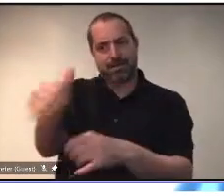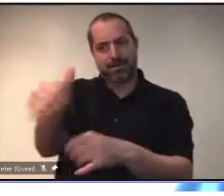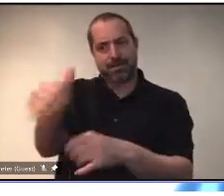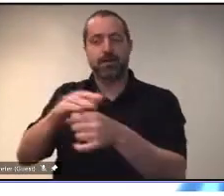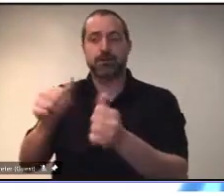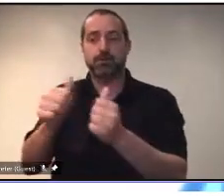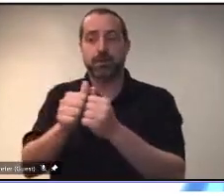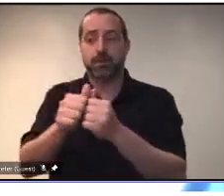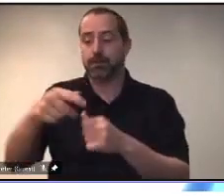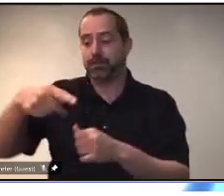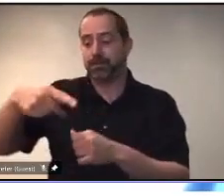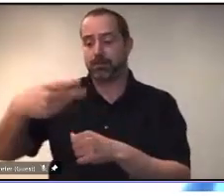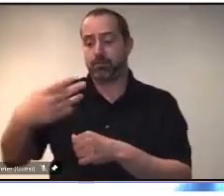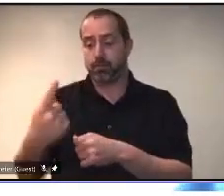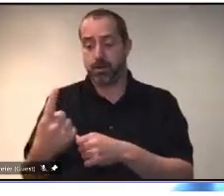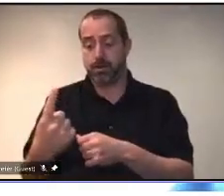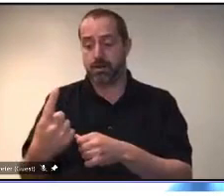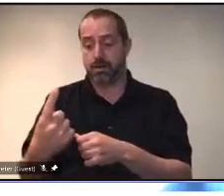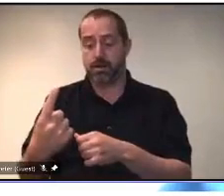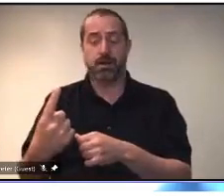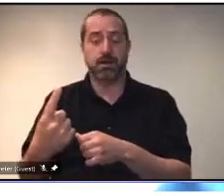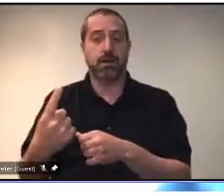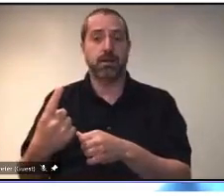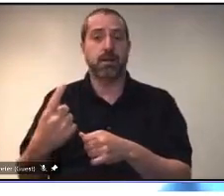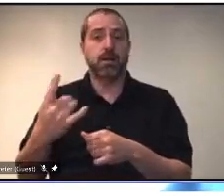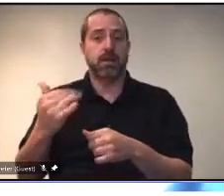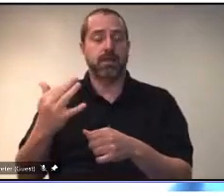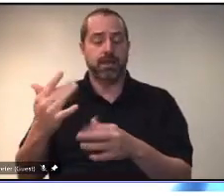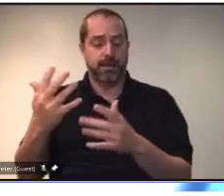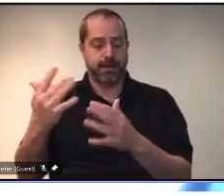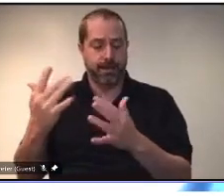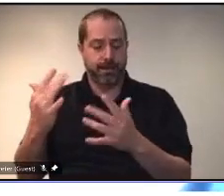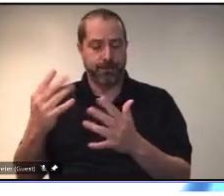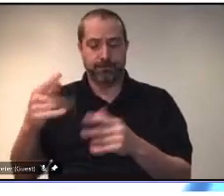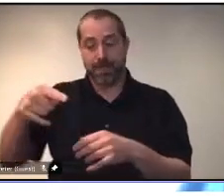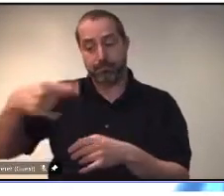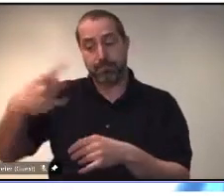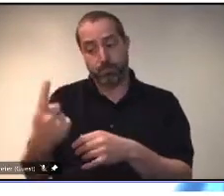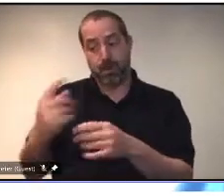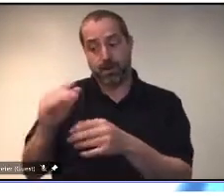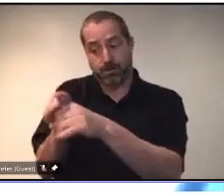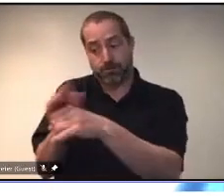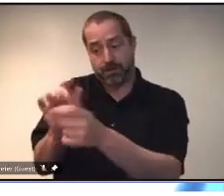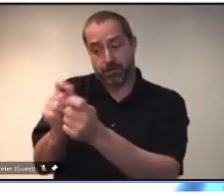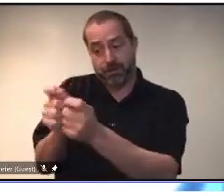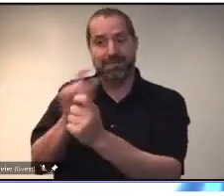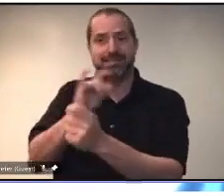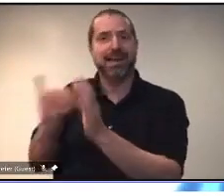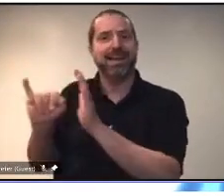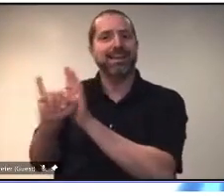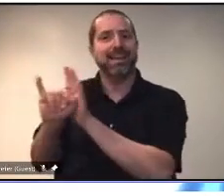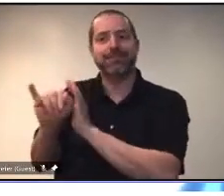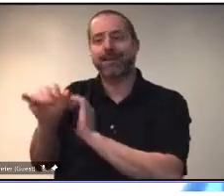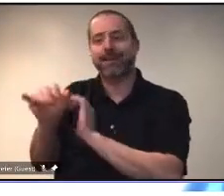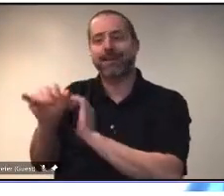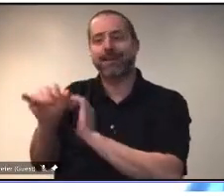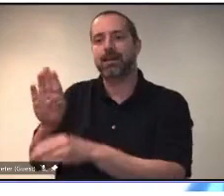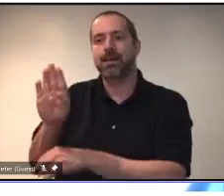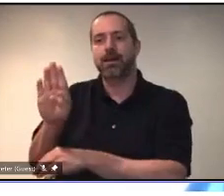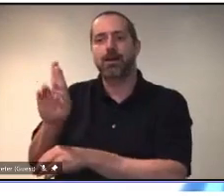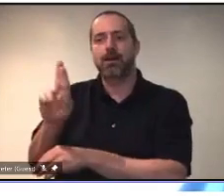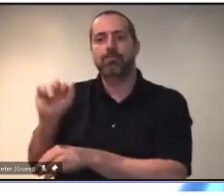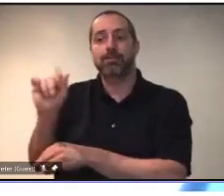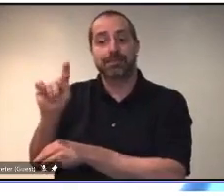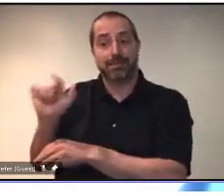variant first identified in Brazil. So again, you know, some cautions there. But again,